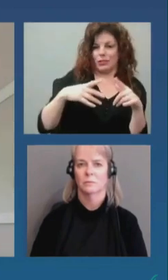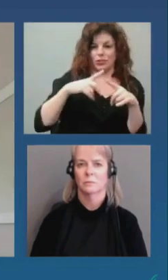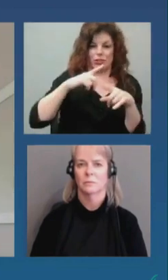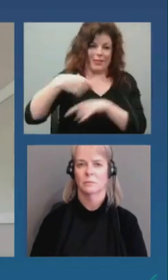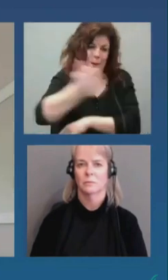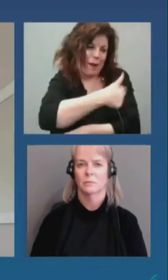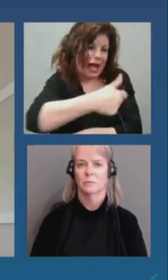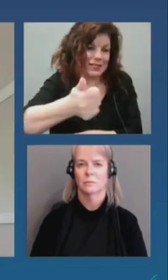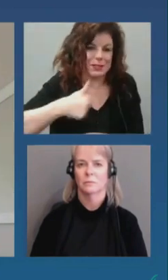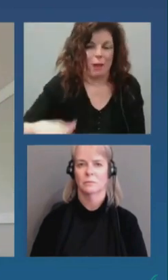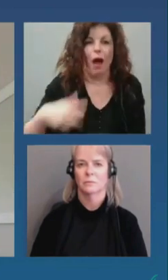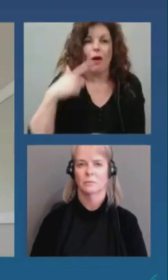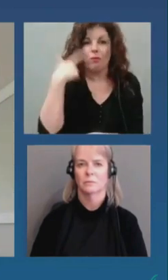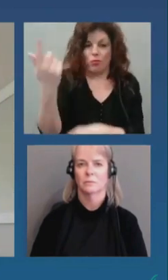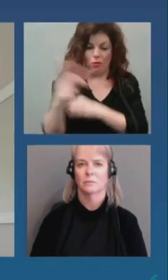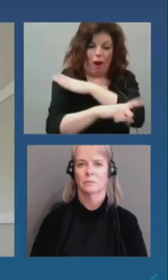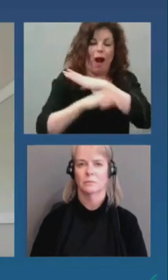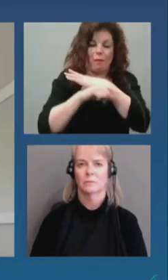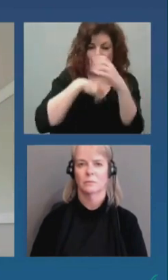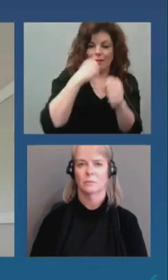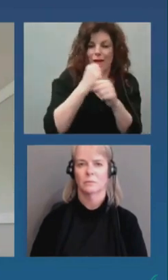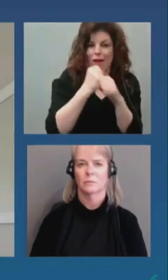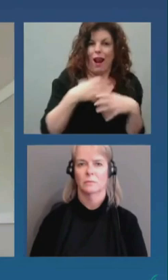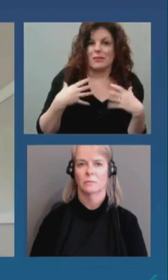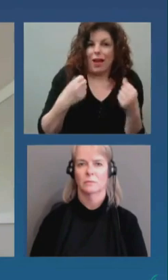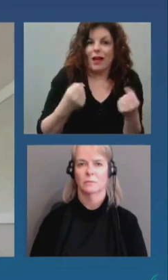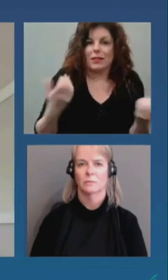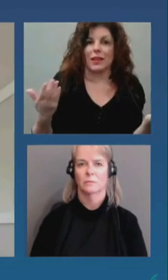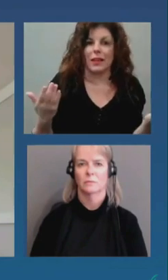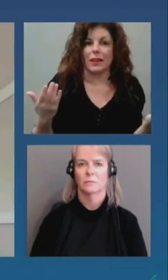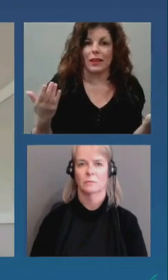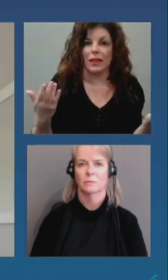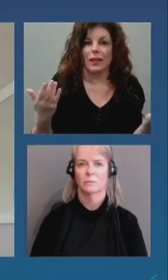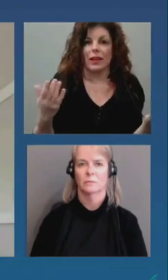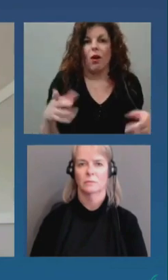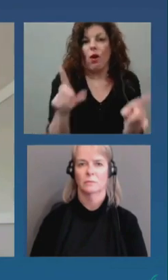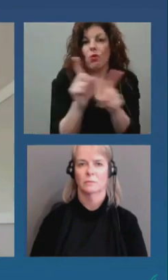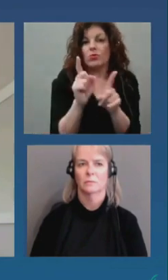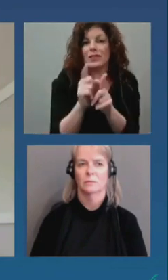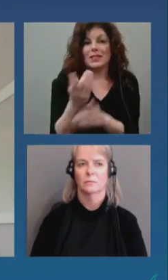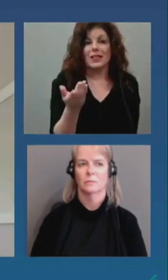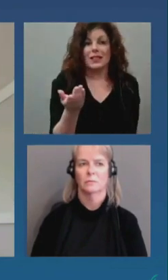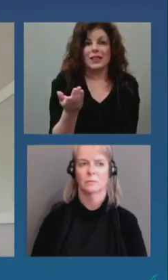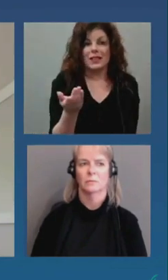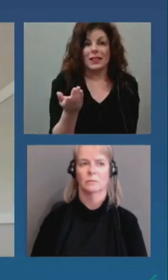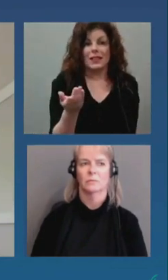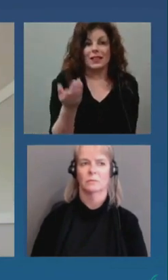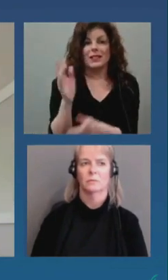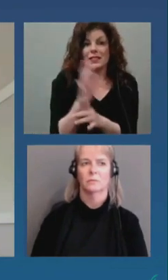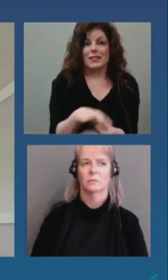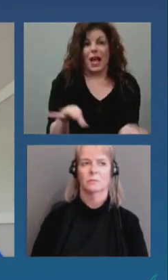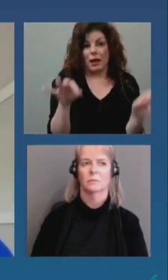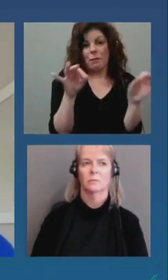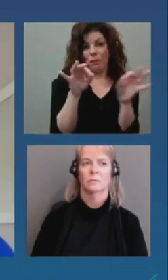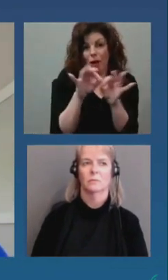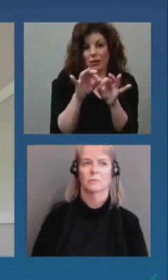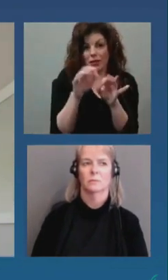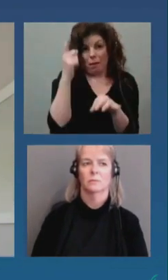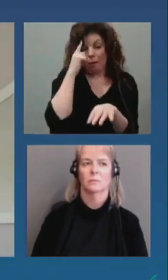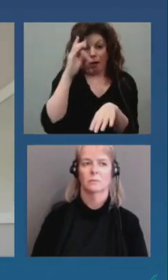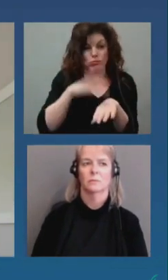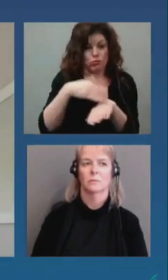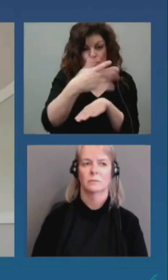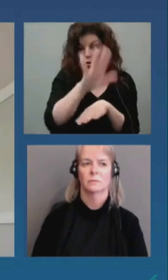pour les travailleurs en santé c'est aussi important de considérer l